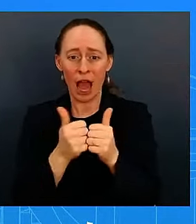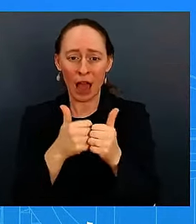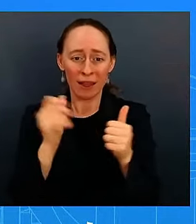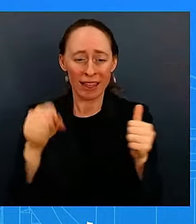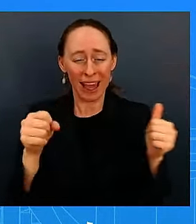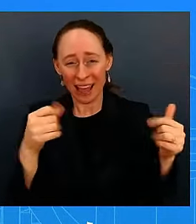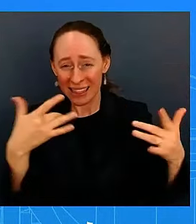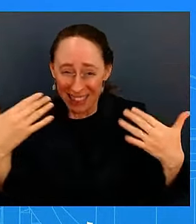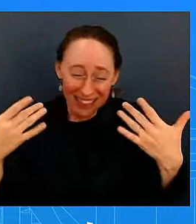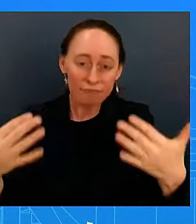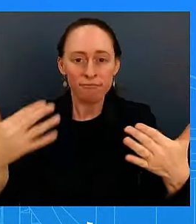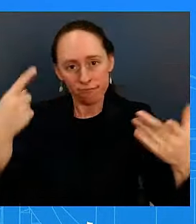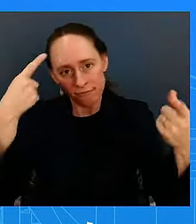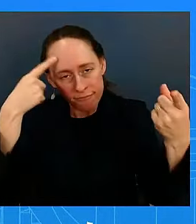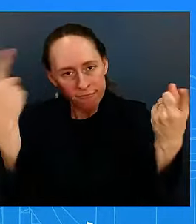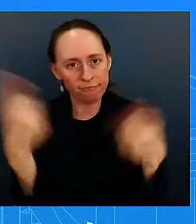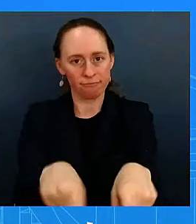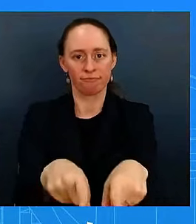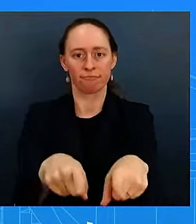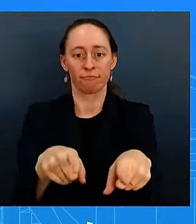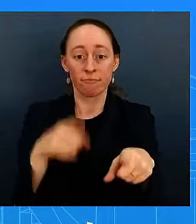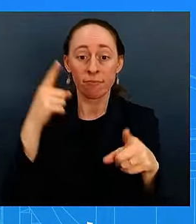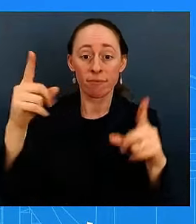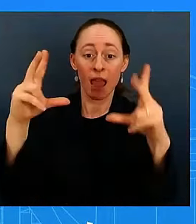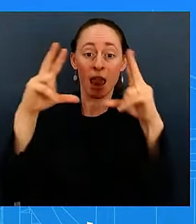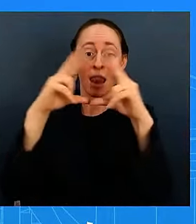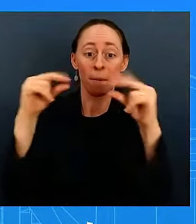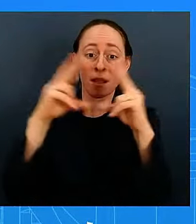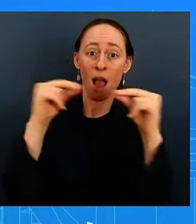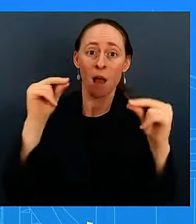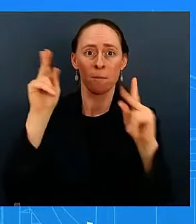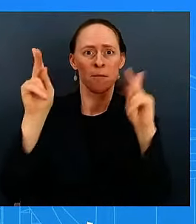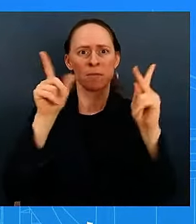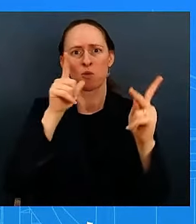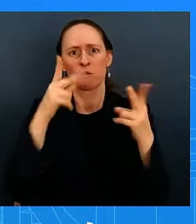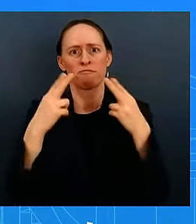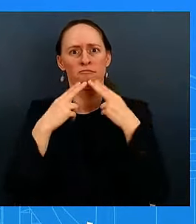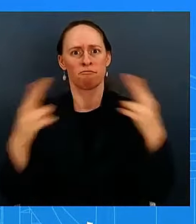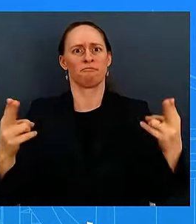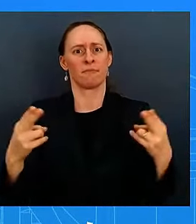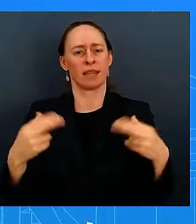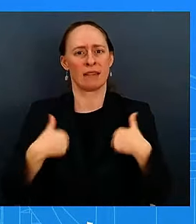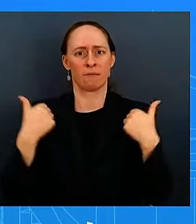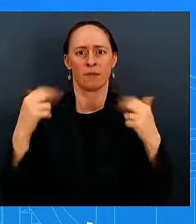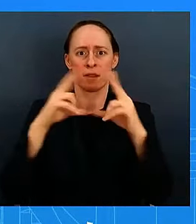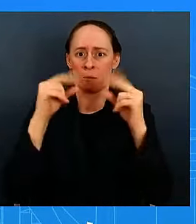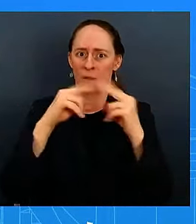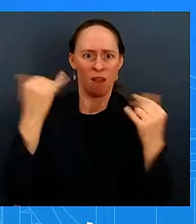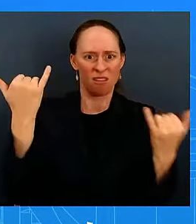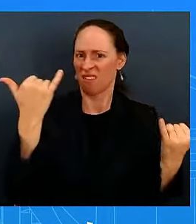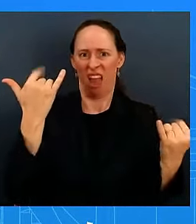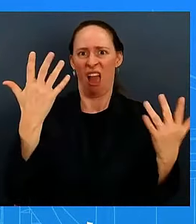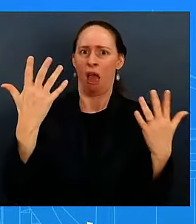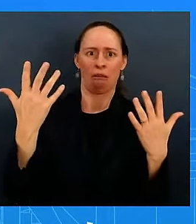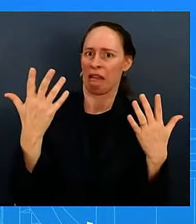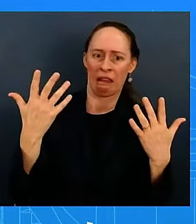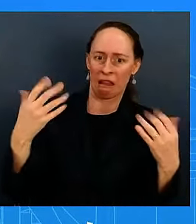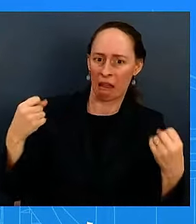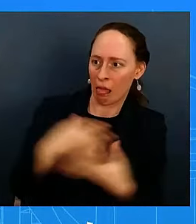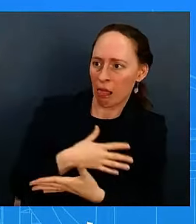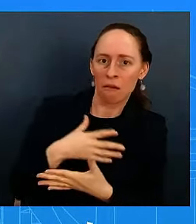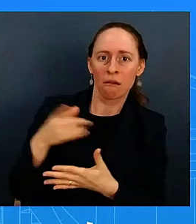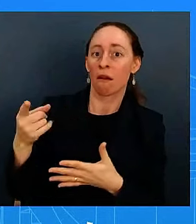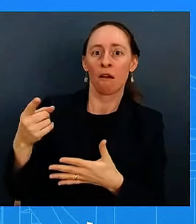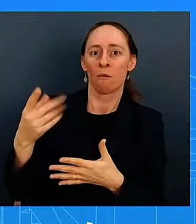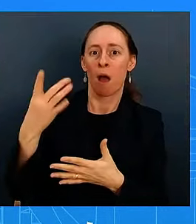lebanese civilians to go home in in the south and also for israeli uh civilians to go home in their and they're in the north and i'm talking about the blue line